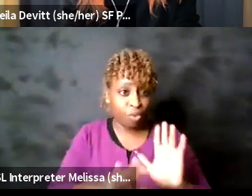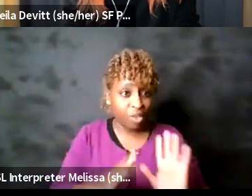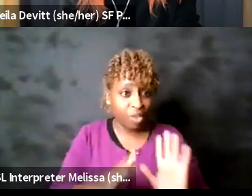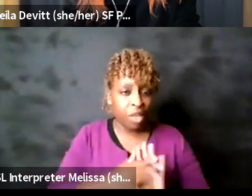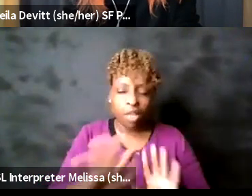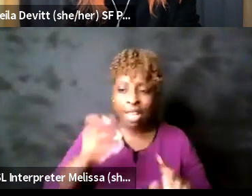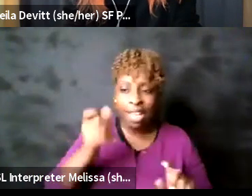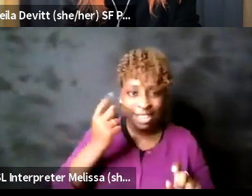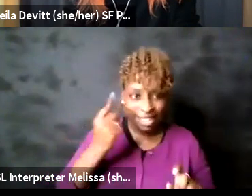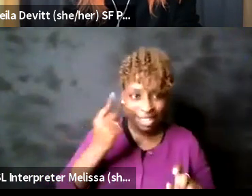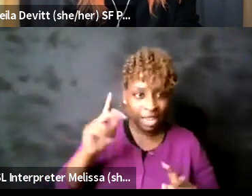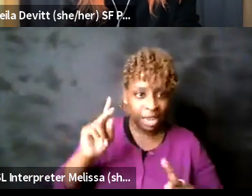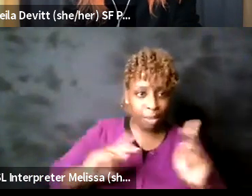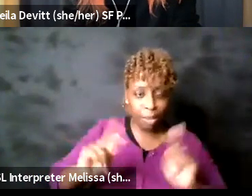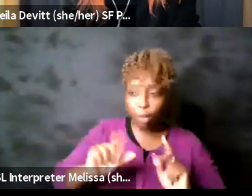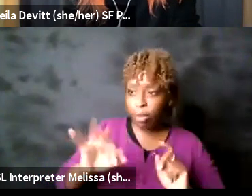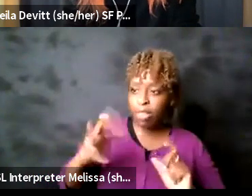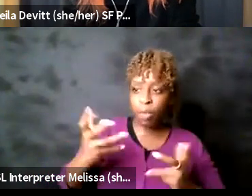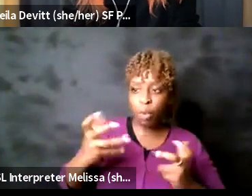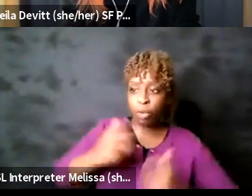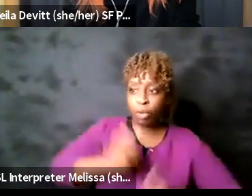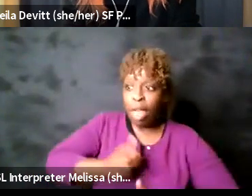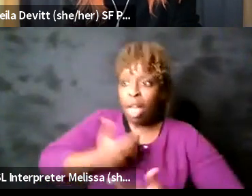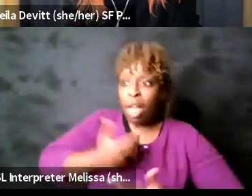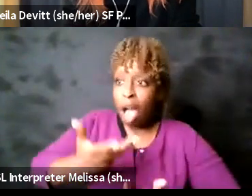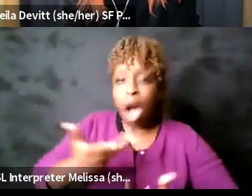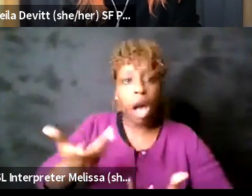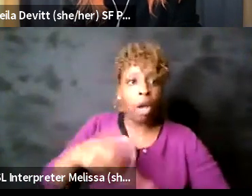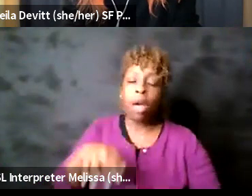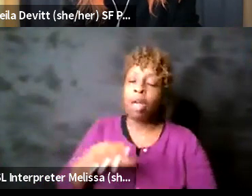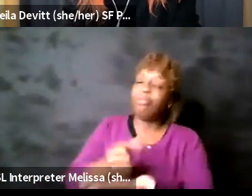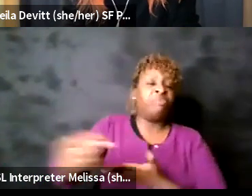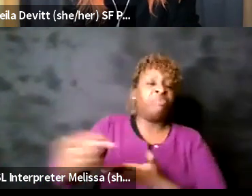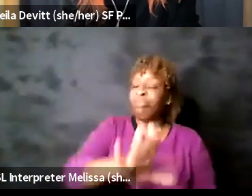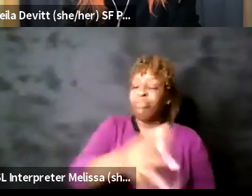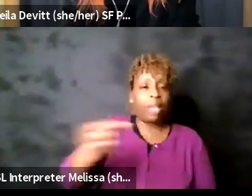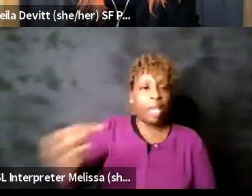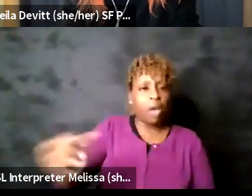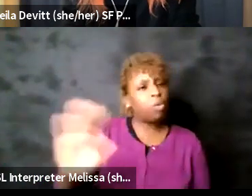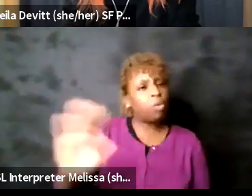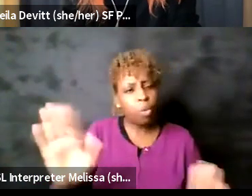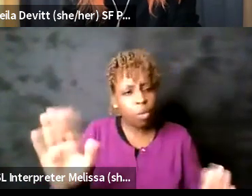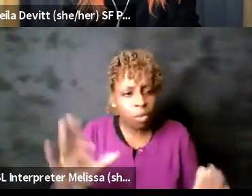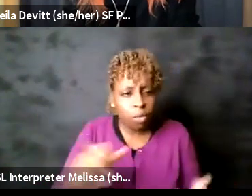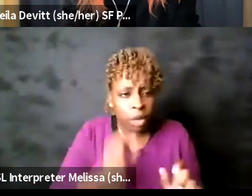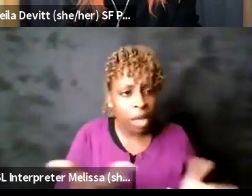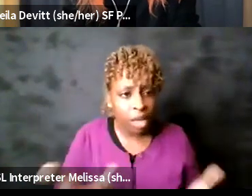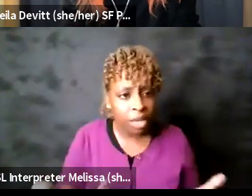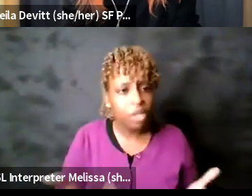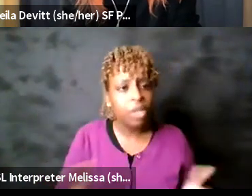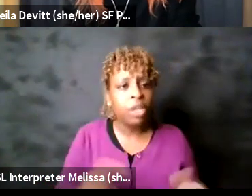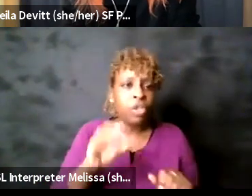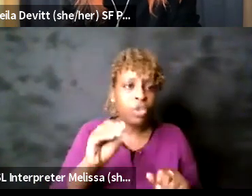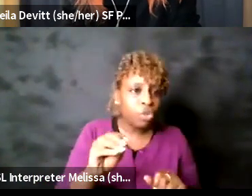says it right here in your season opener you know thank you so much have a seat and and so it's it's just going back to the text